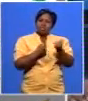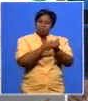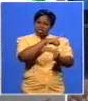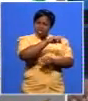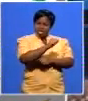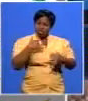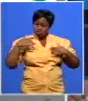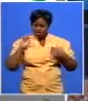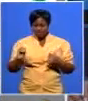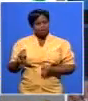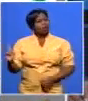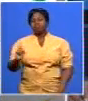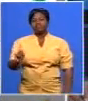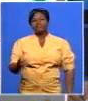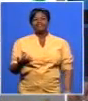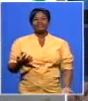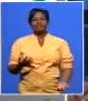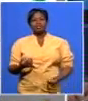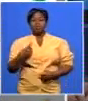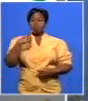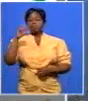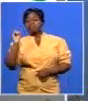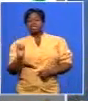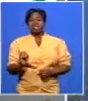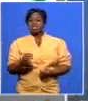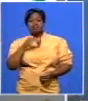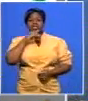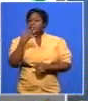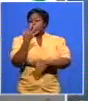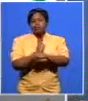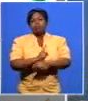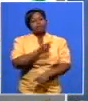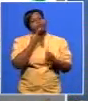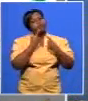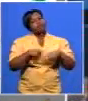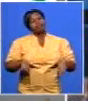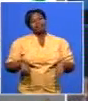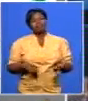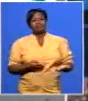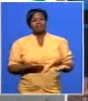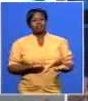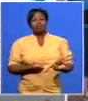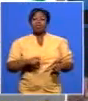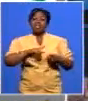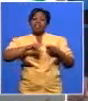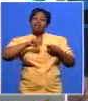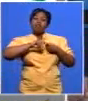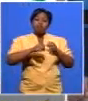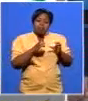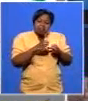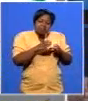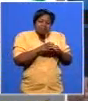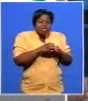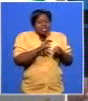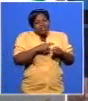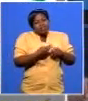one person and you have three percent that's tripling that is from a low base so when you come from a low base doubling and tripling